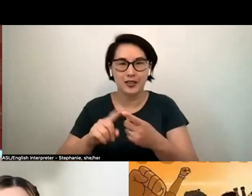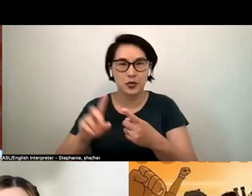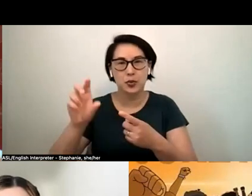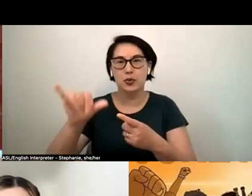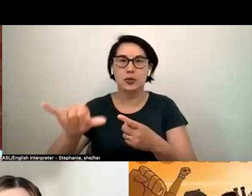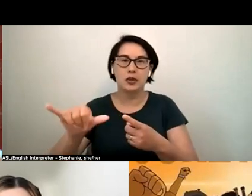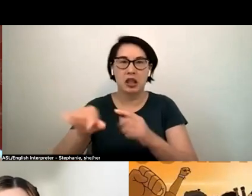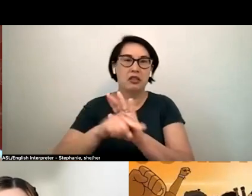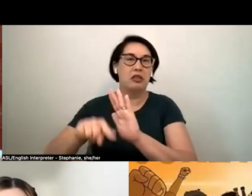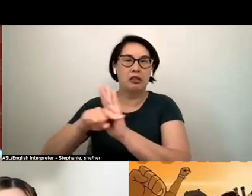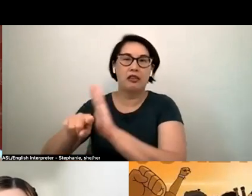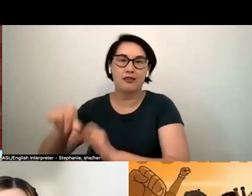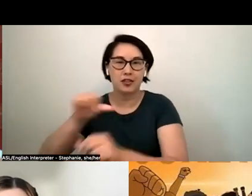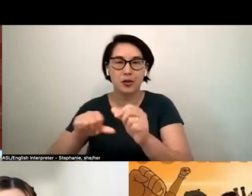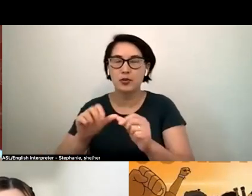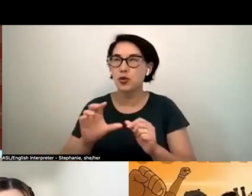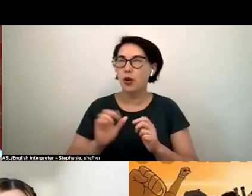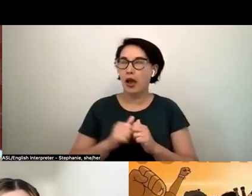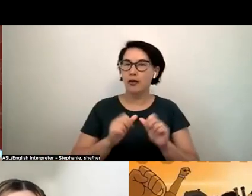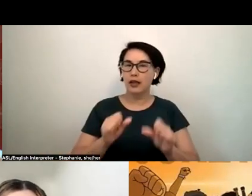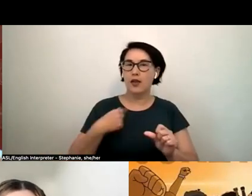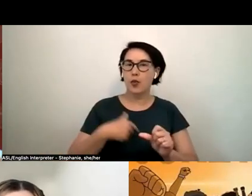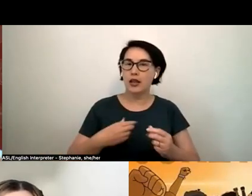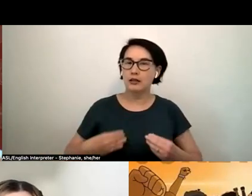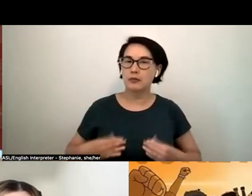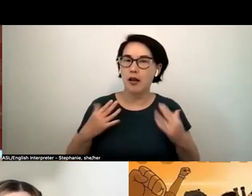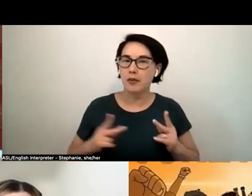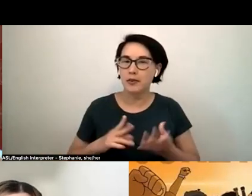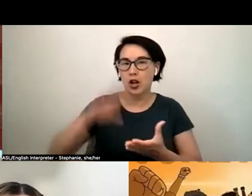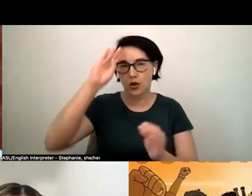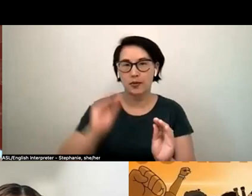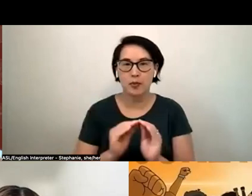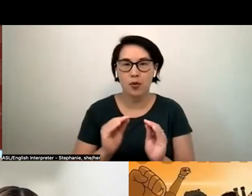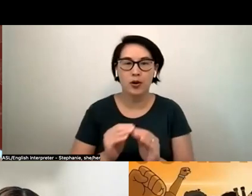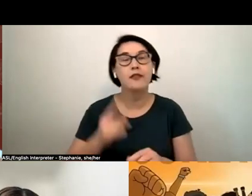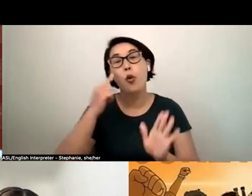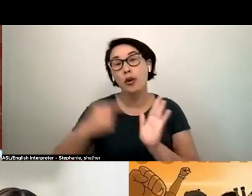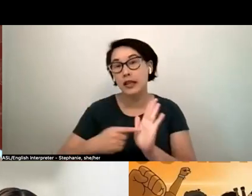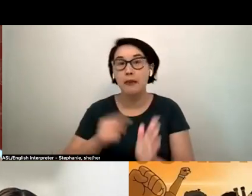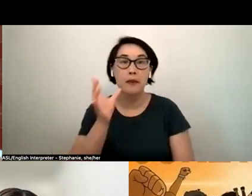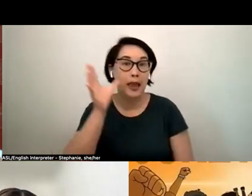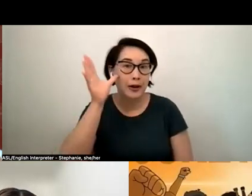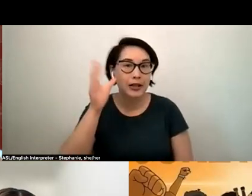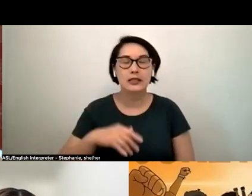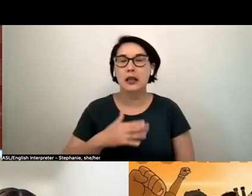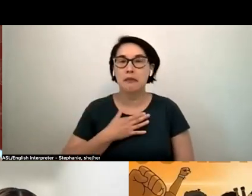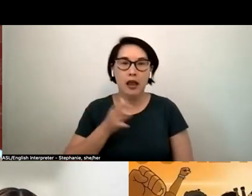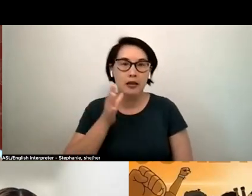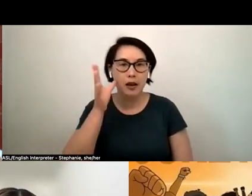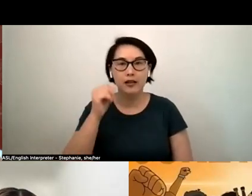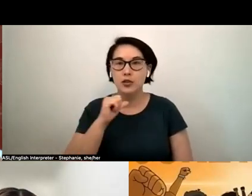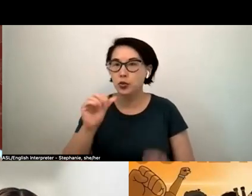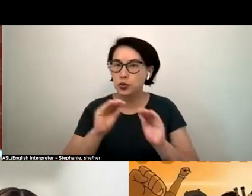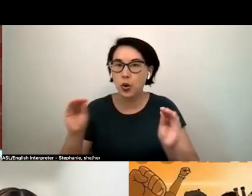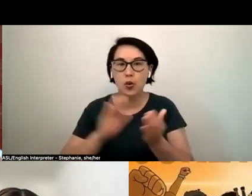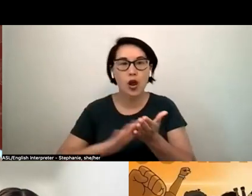inspiring wanting to learn more um you know like our parents like not college educated coming here when